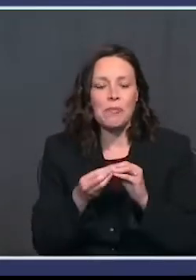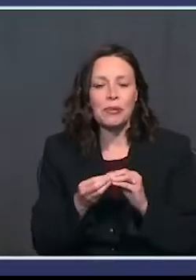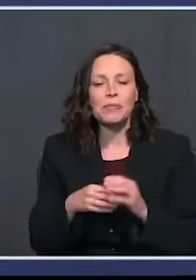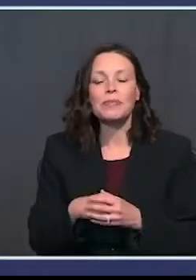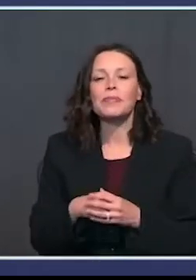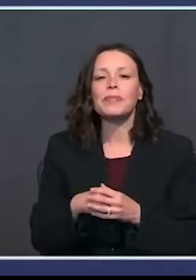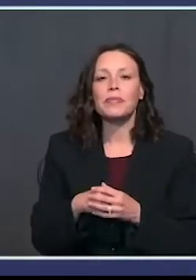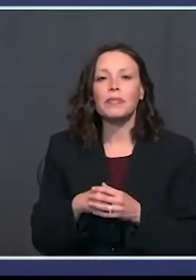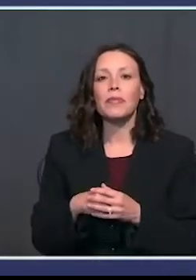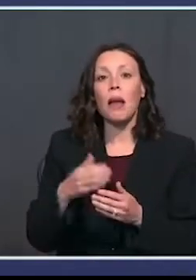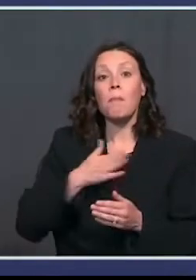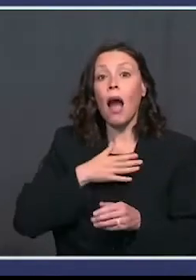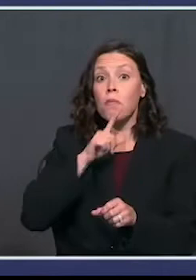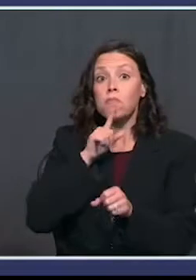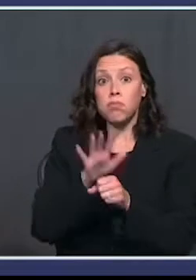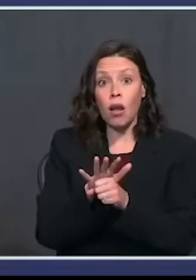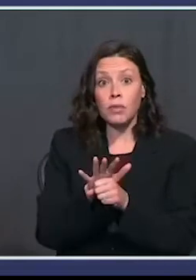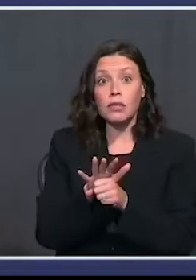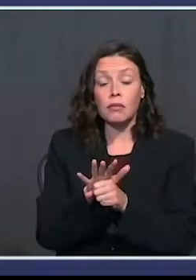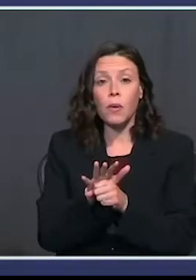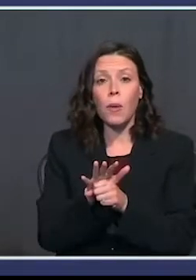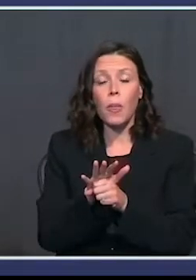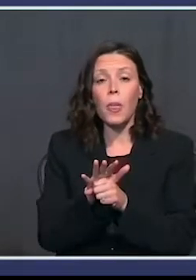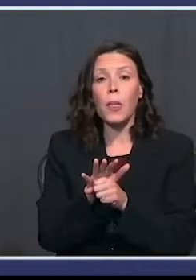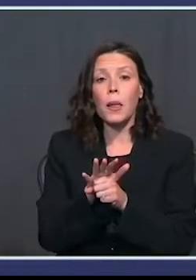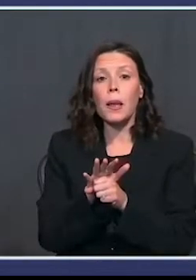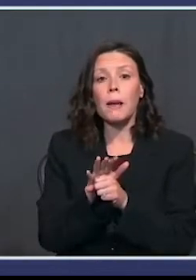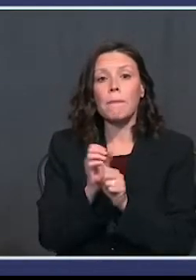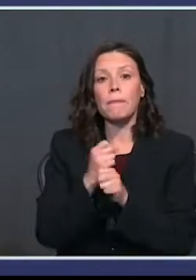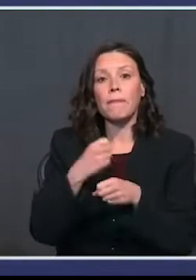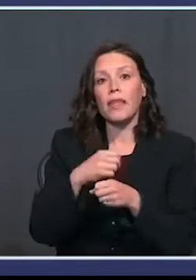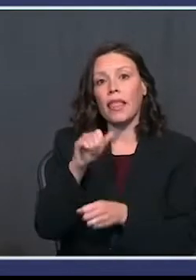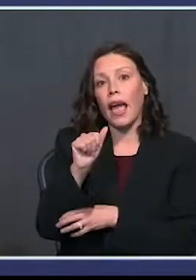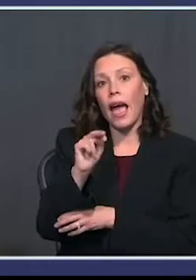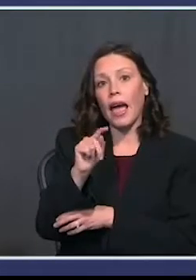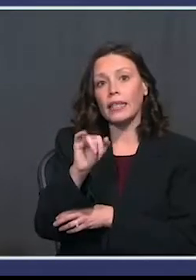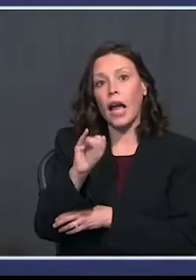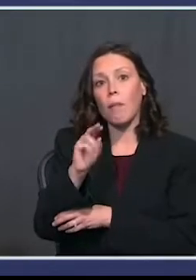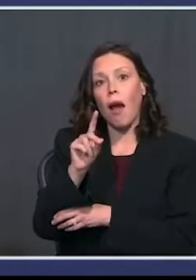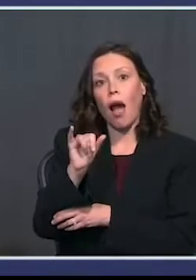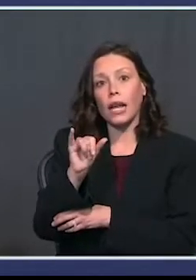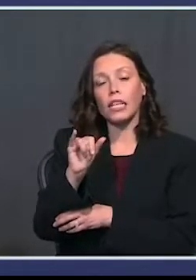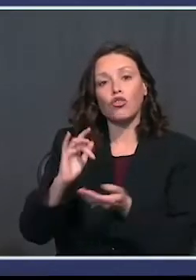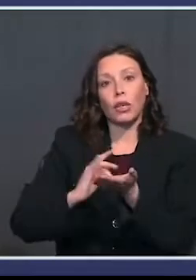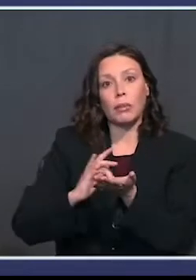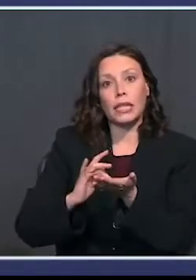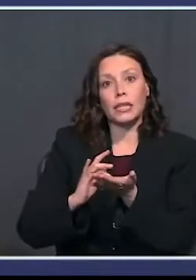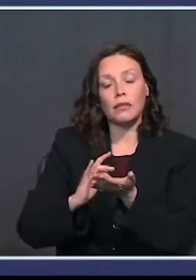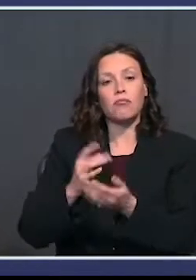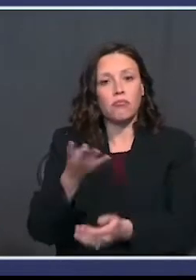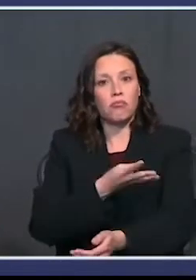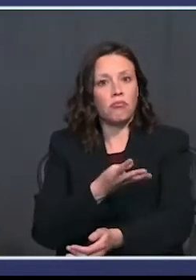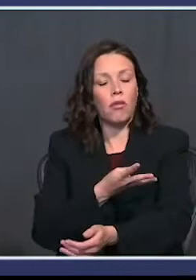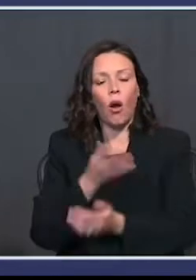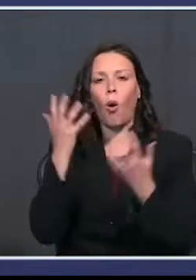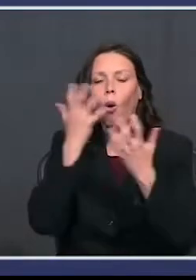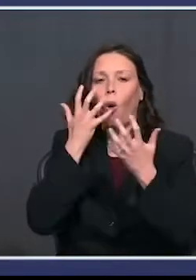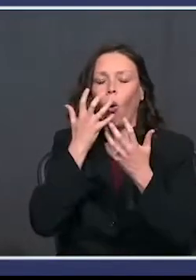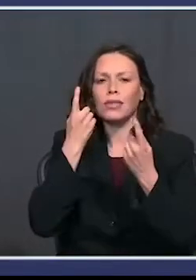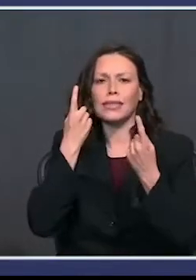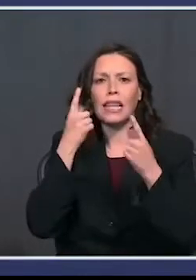delivered on my solemn promise to make the antibody treatments. They're brilliant. They're highly successful,